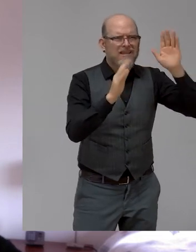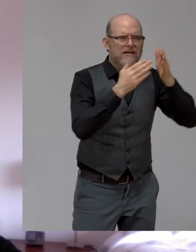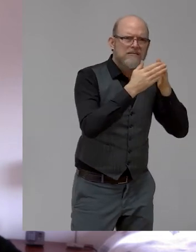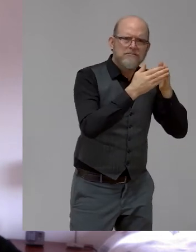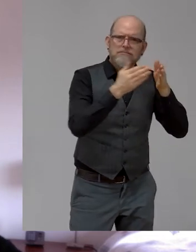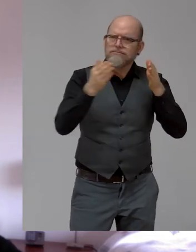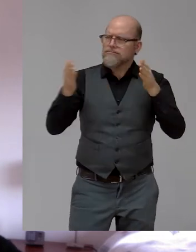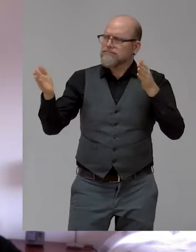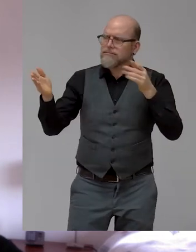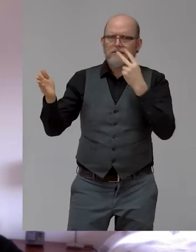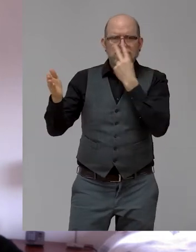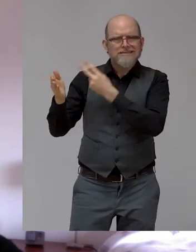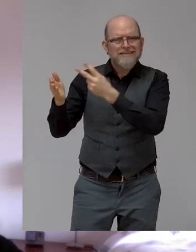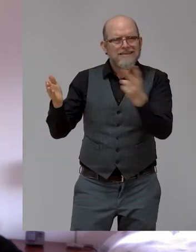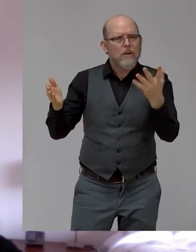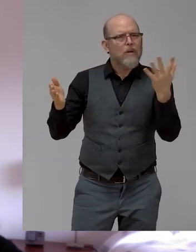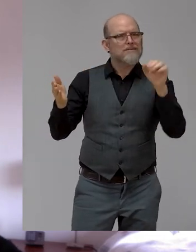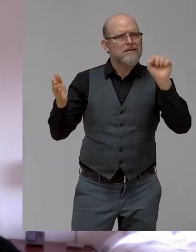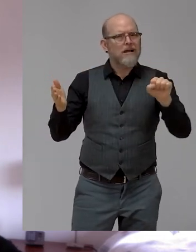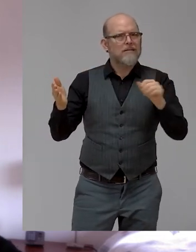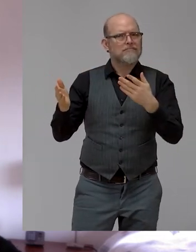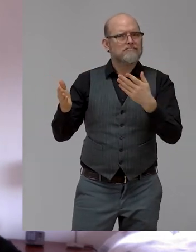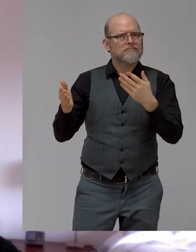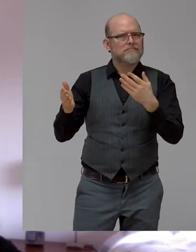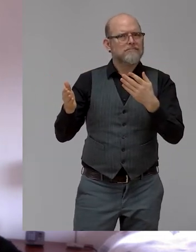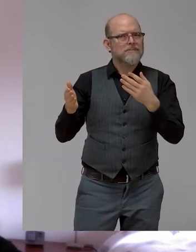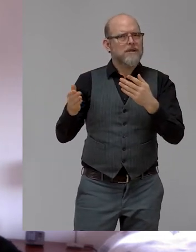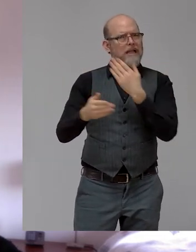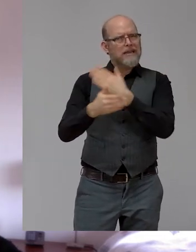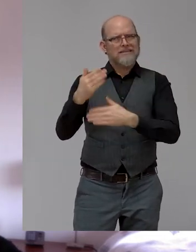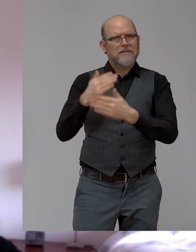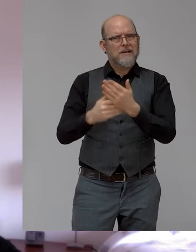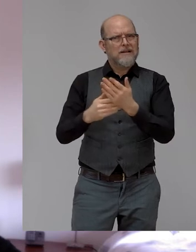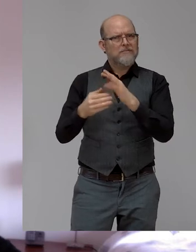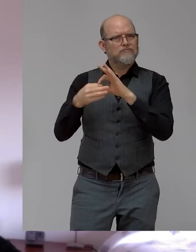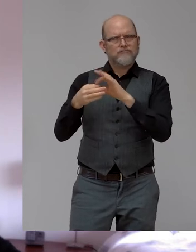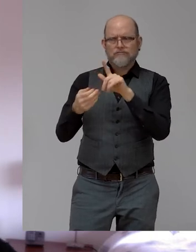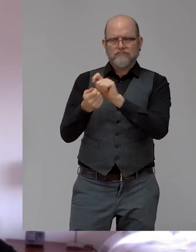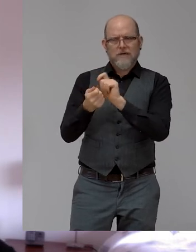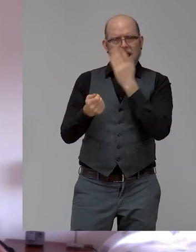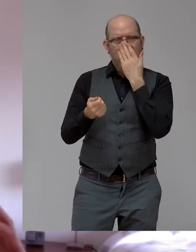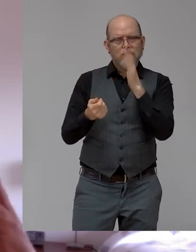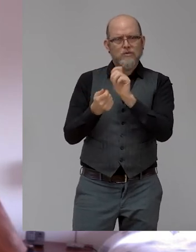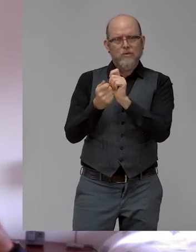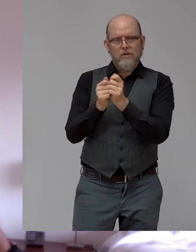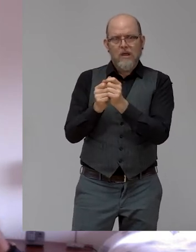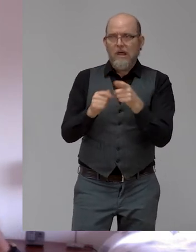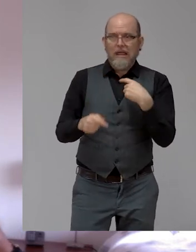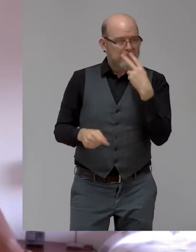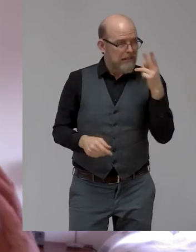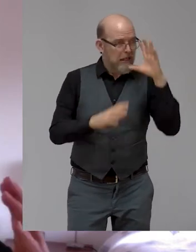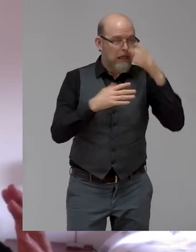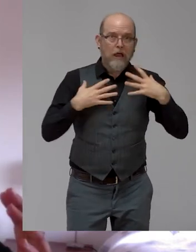start thinking disability on a continuum, the whole mindset and thinking changes. Right? And if